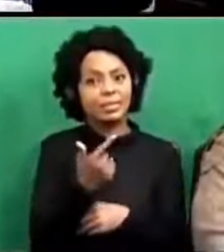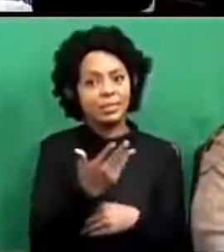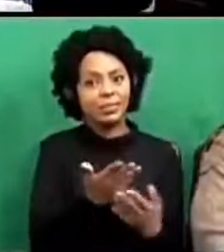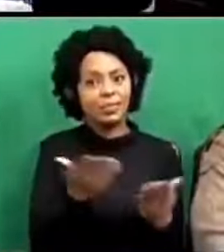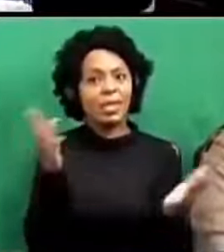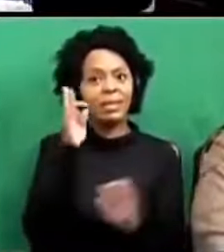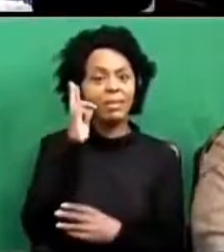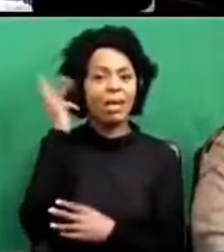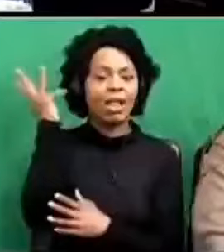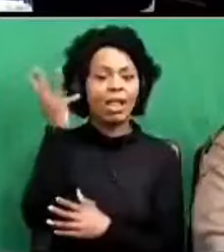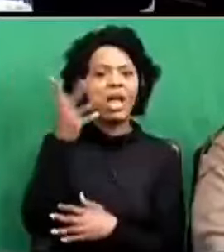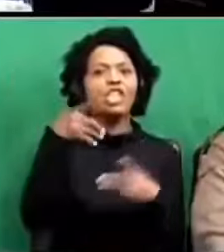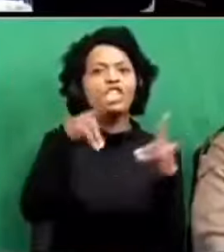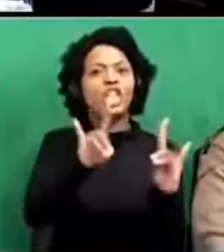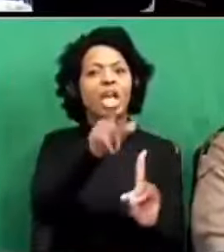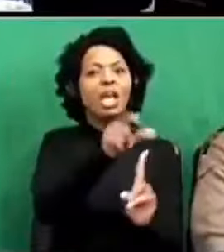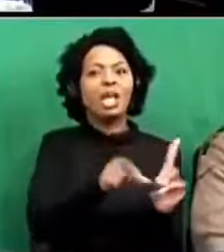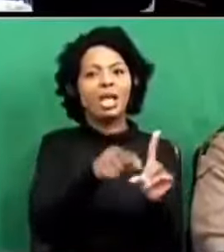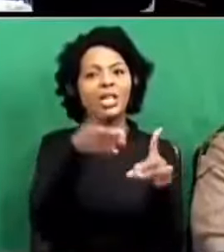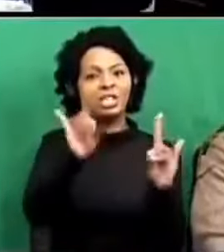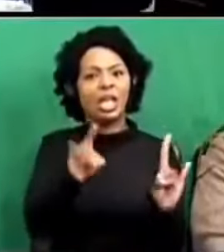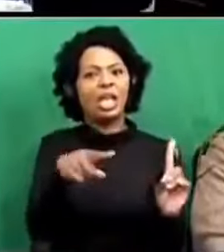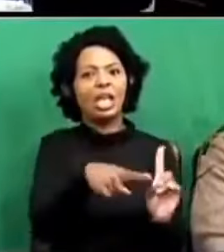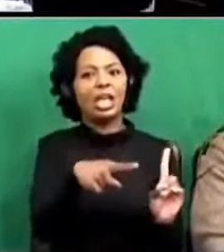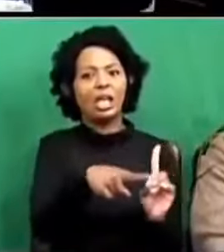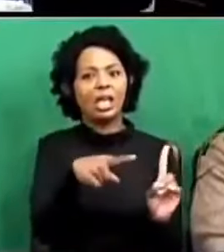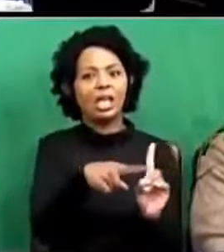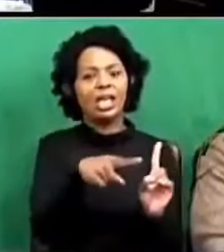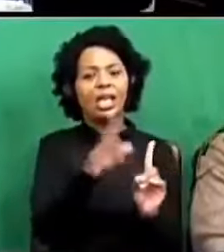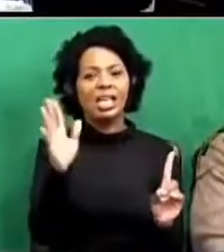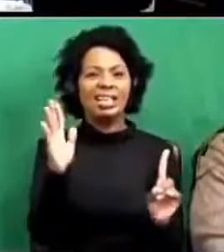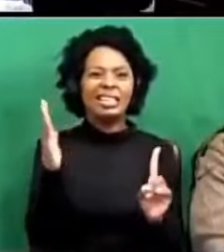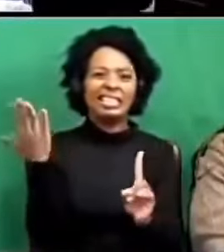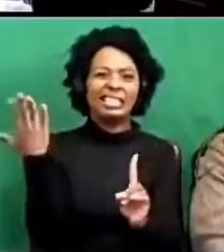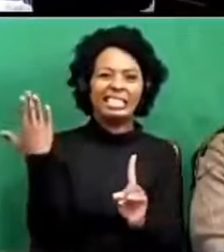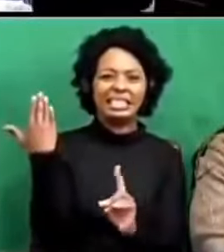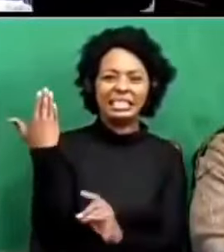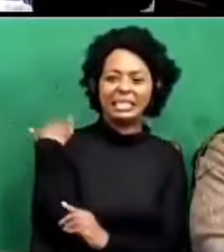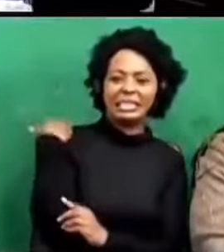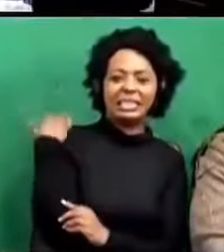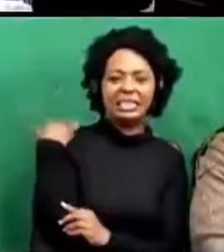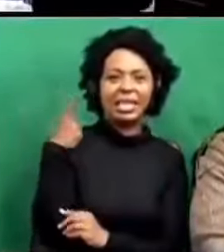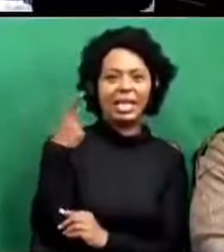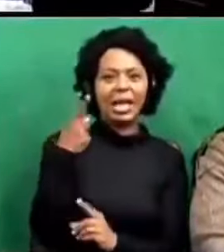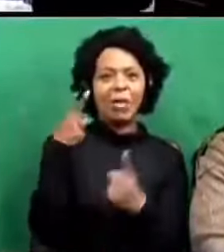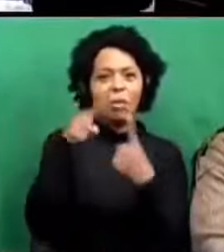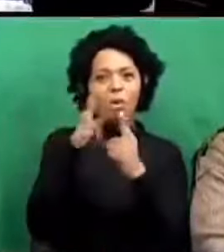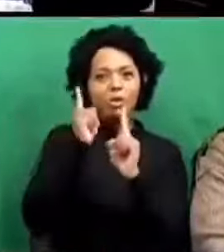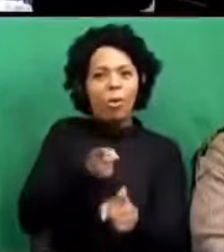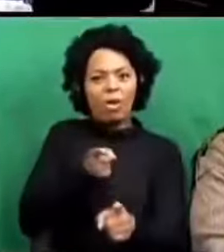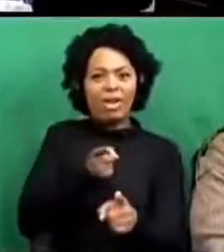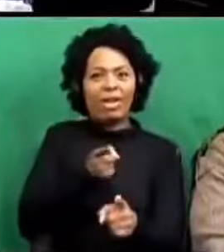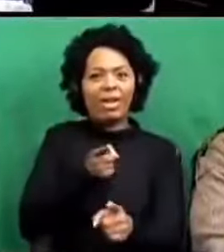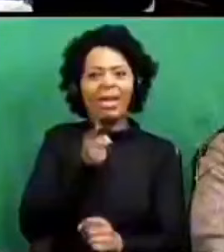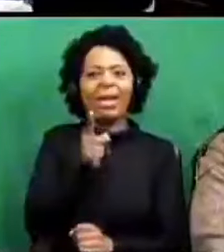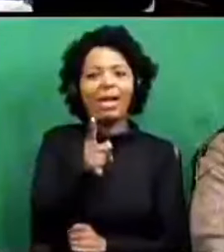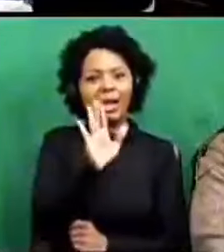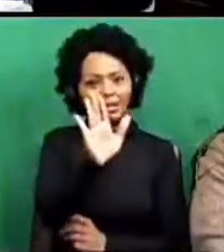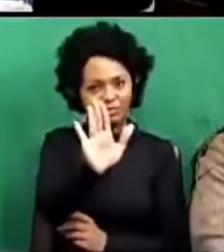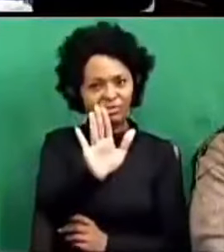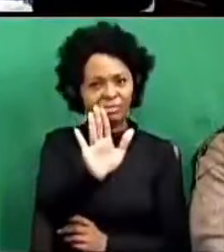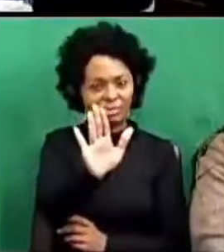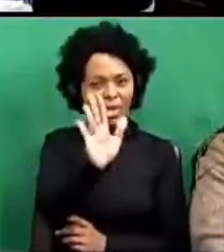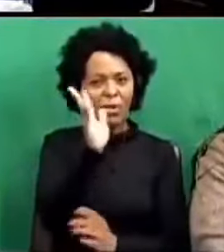Speaker, Jefferson. Yes, is this a point of order? Yeah, it's a point of order. Okay, please raise the point of It's